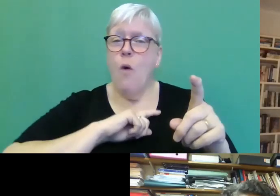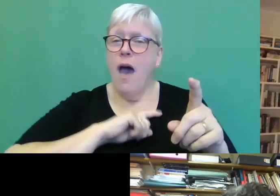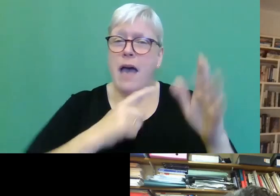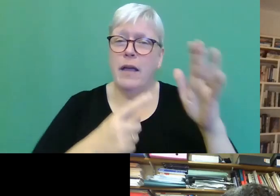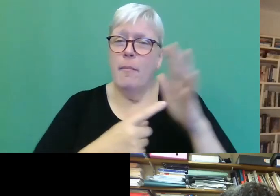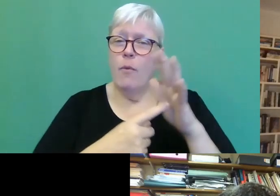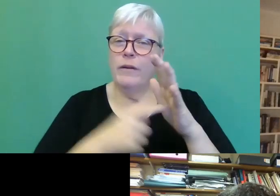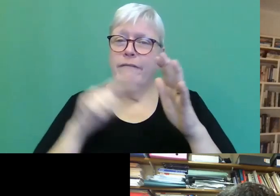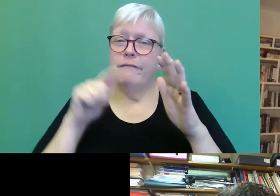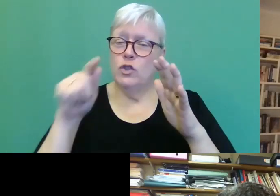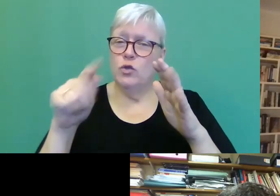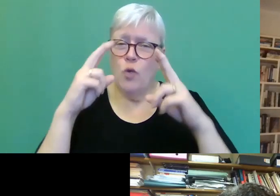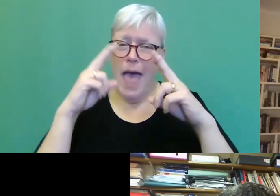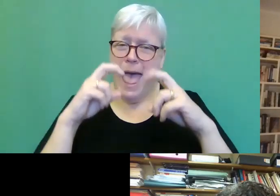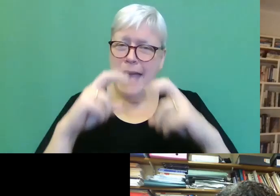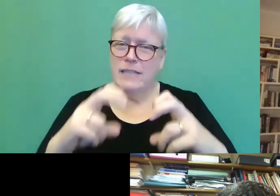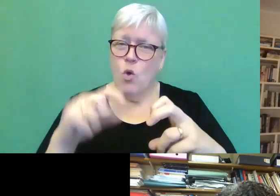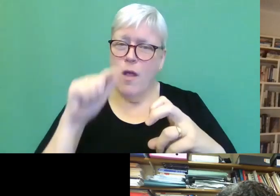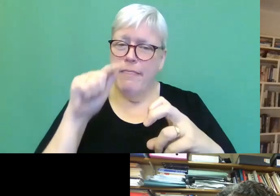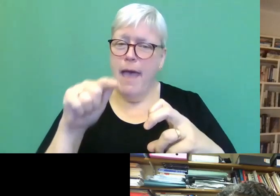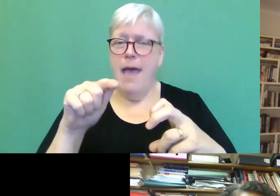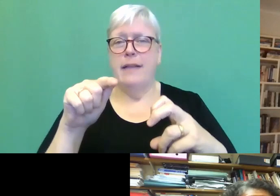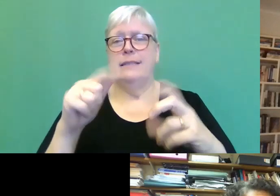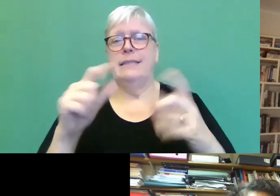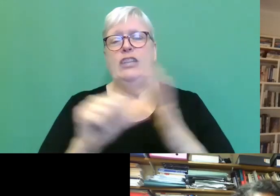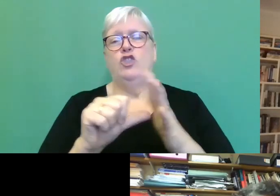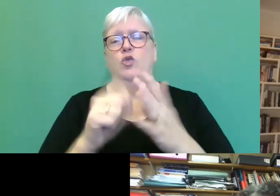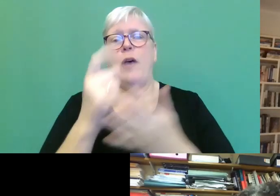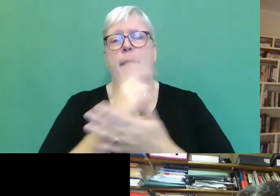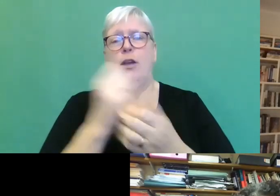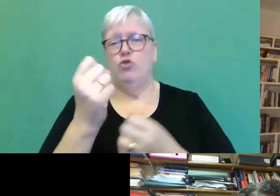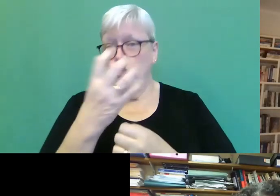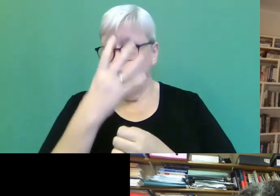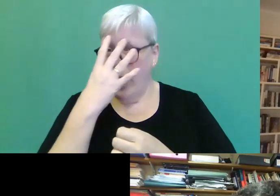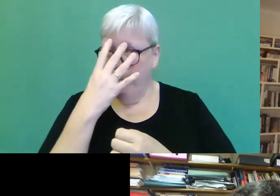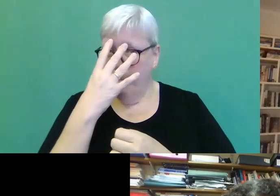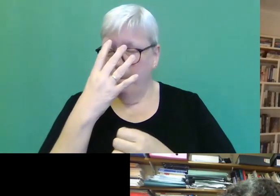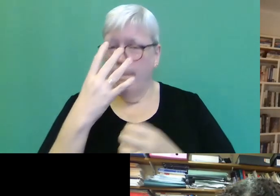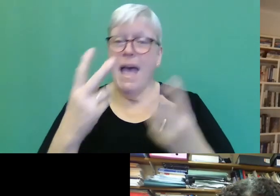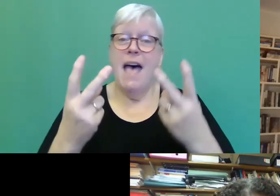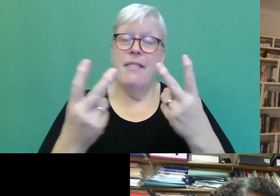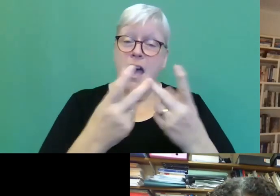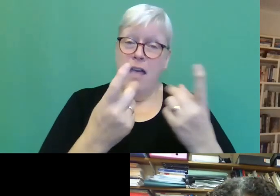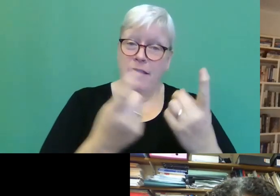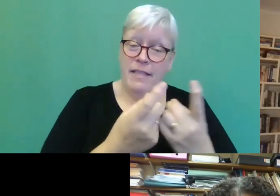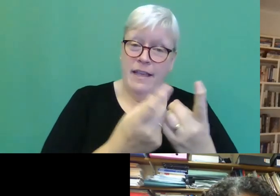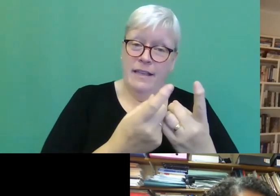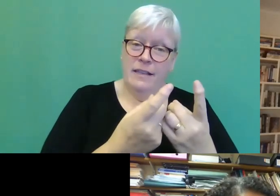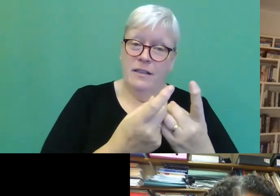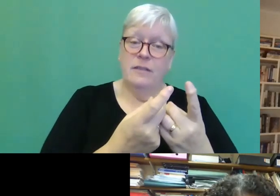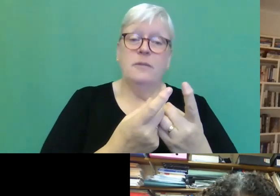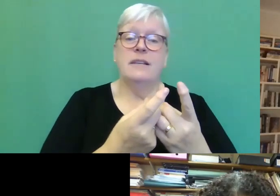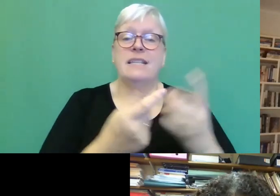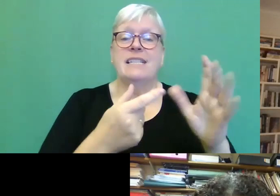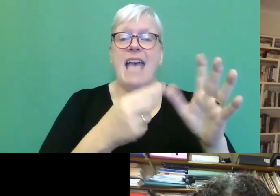explore that issue around shame, but also the other side of the coin, which Anissa talks about as being